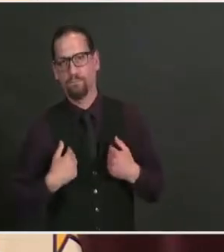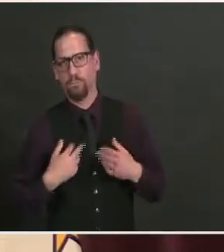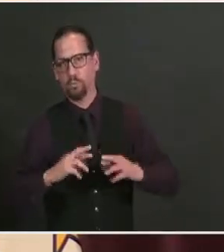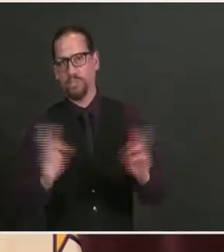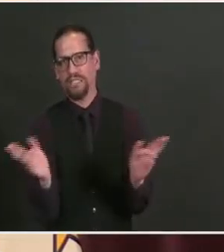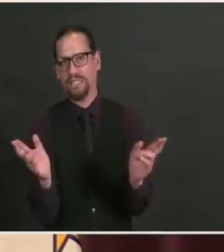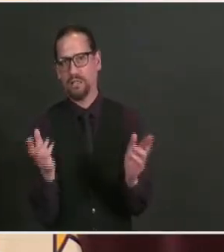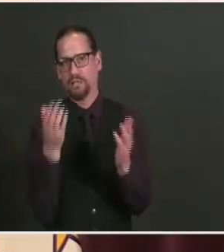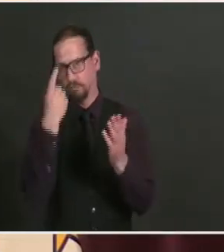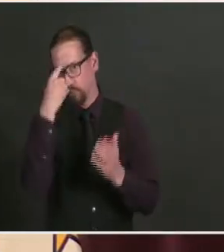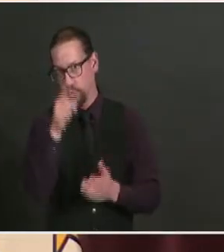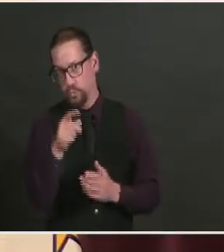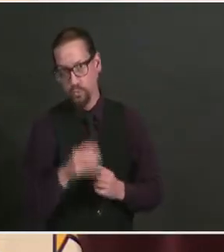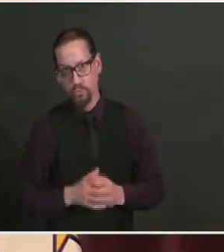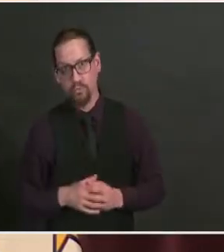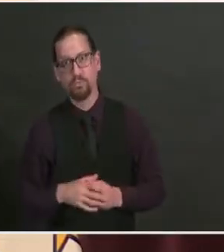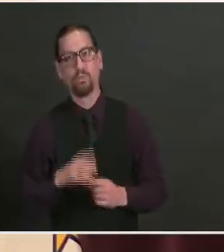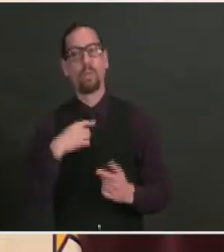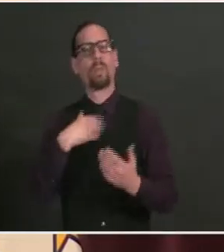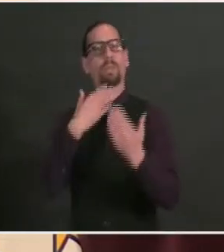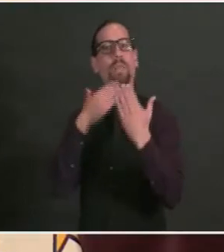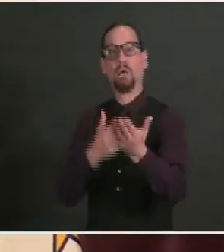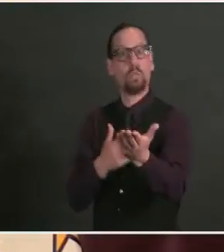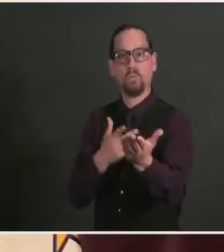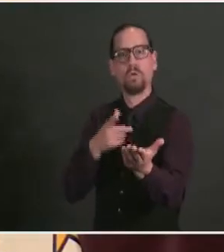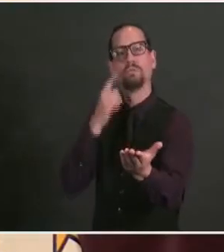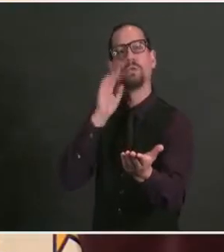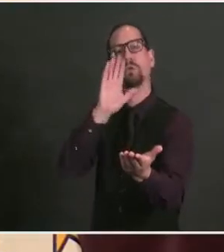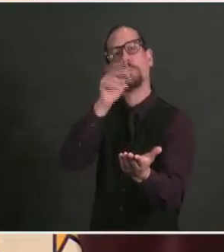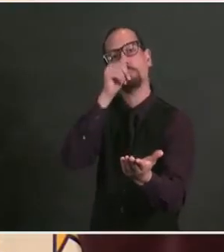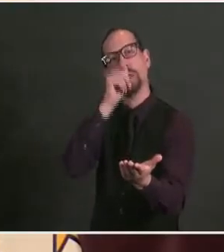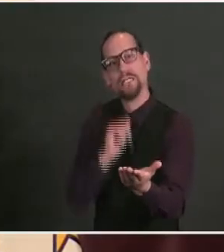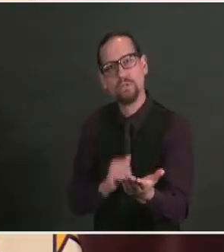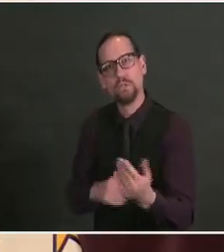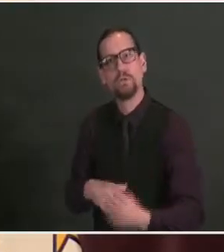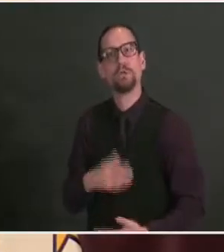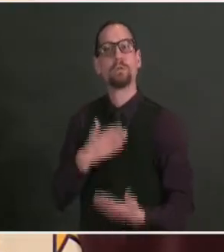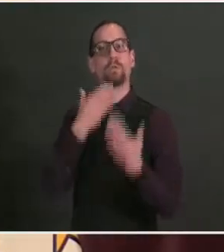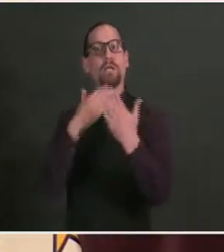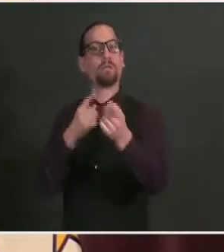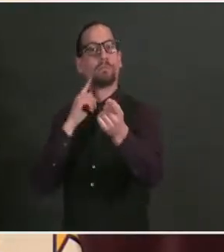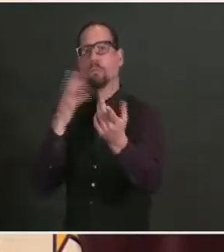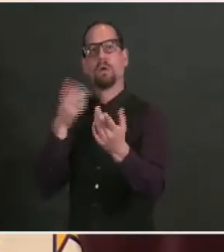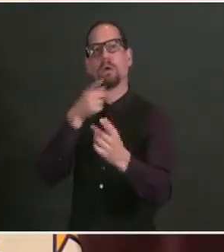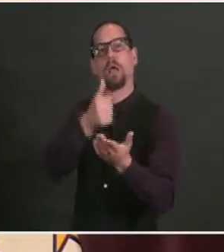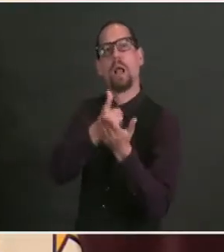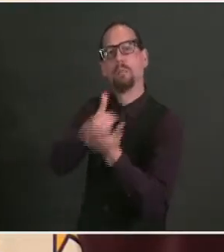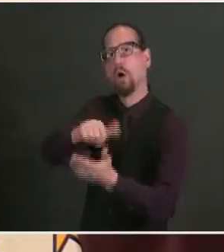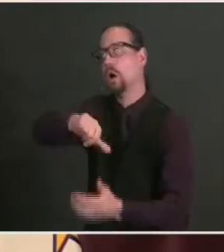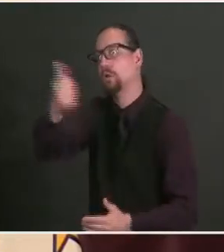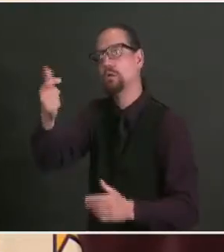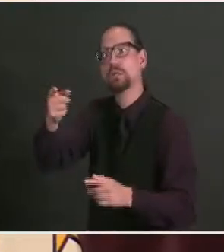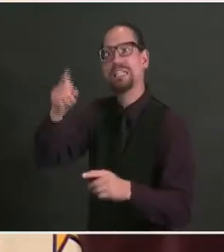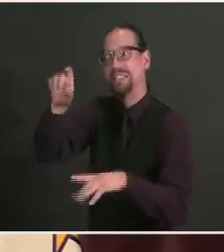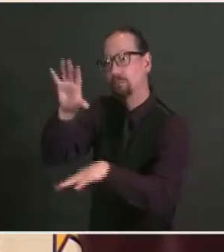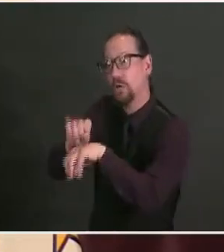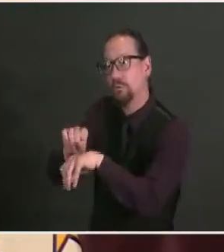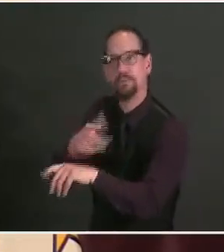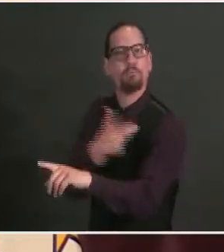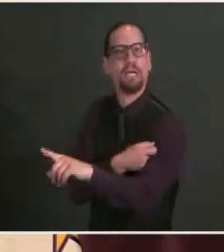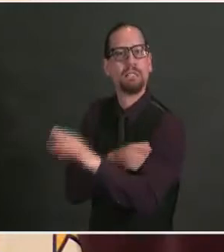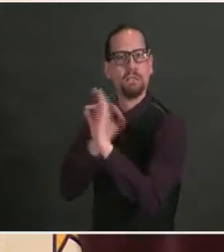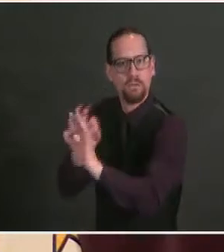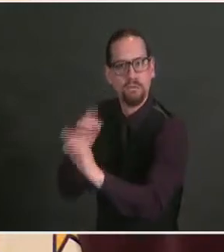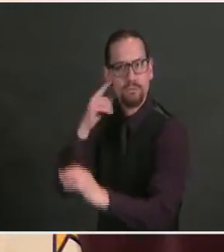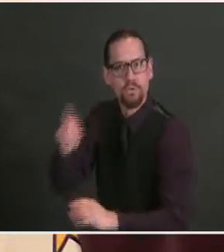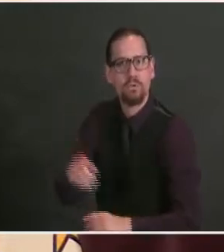helped someone get vaccinated. You're all doing your part to keep us healthy and safe so we can continue to reopen. Now the theme of